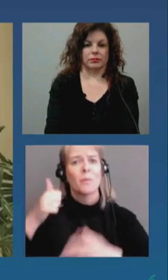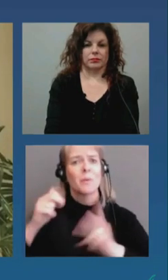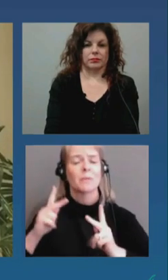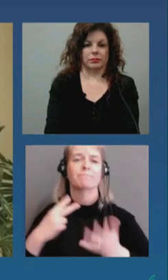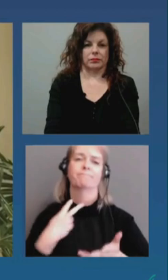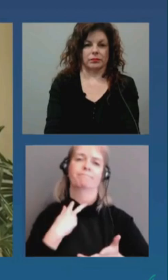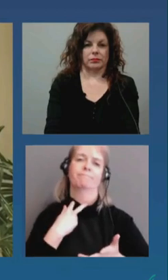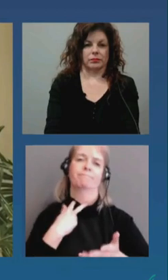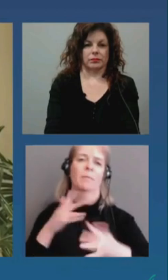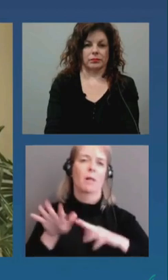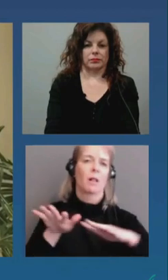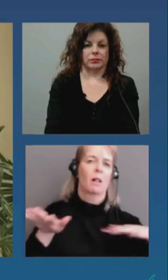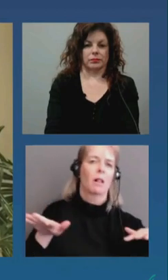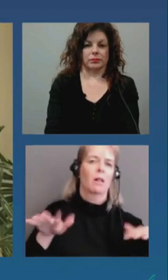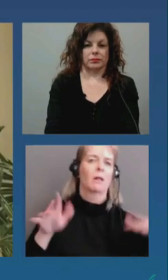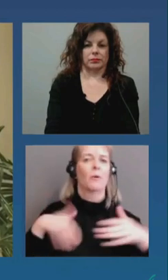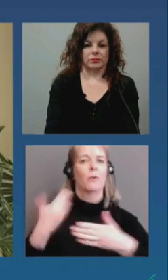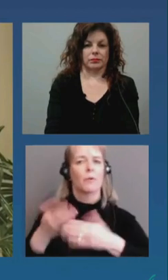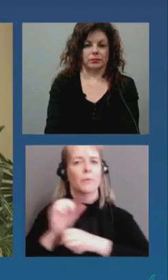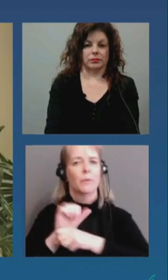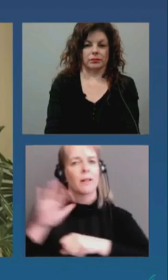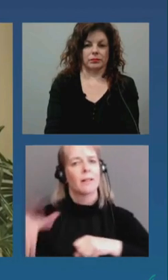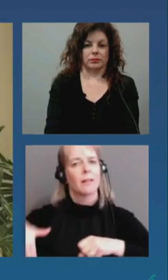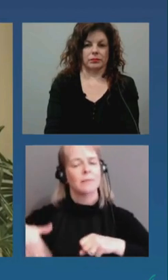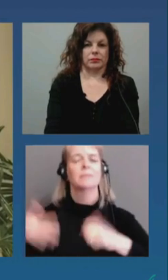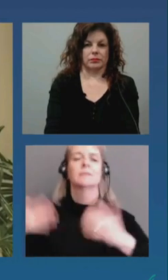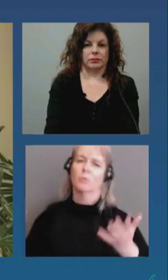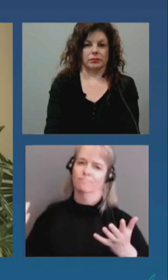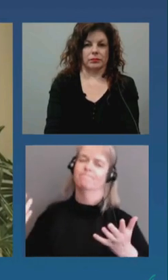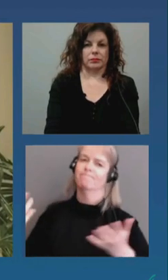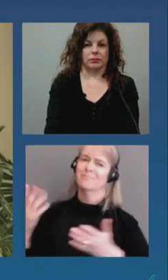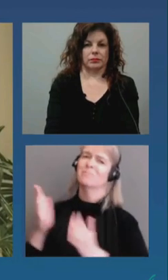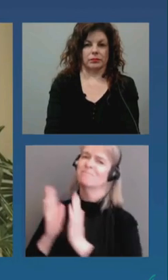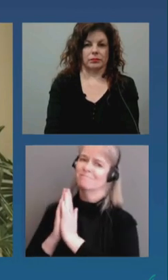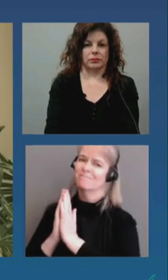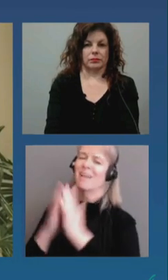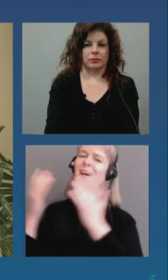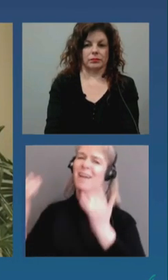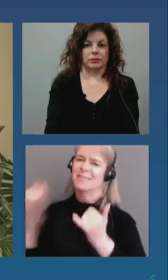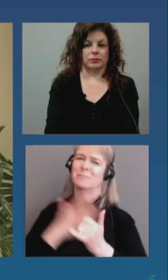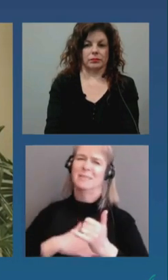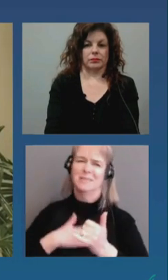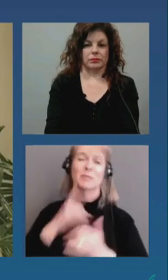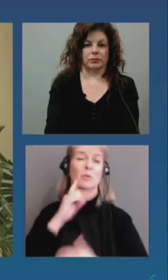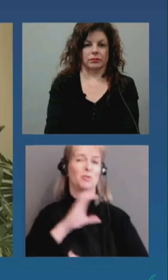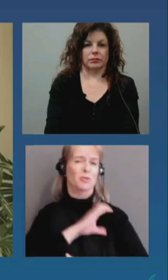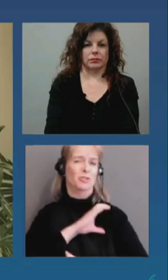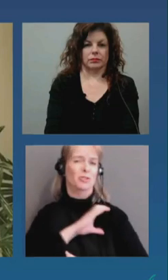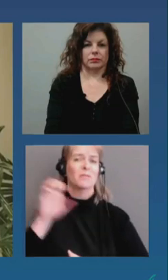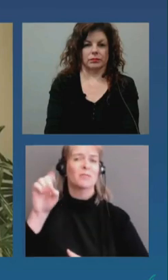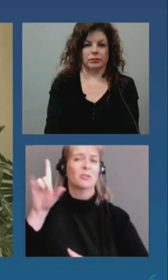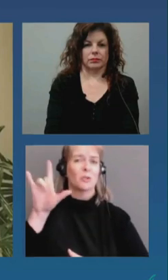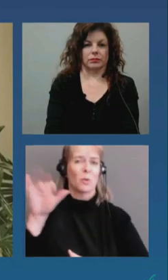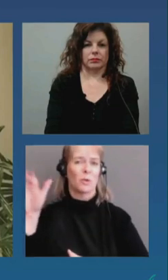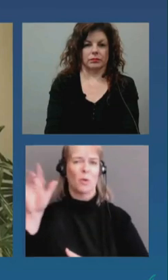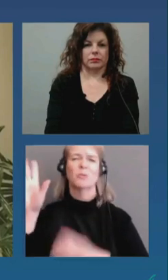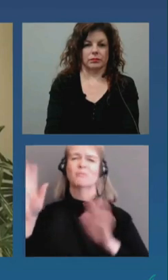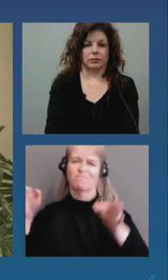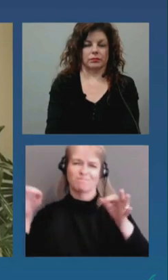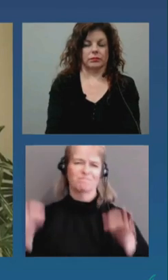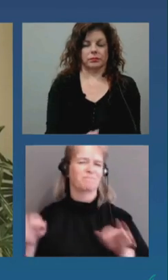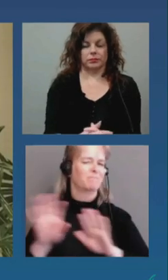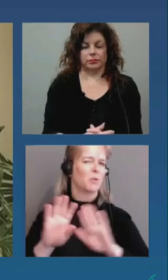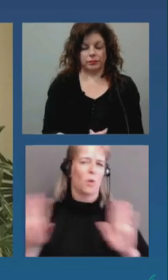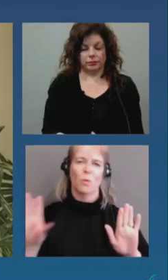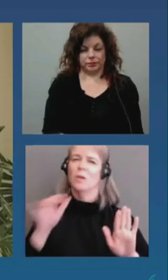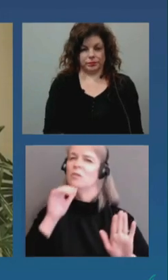the notice from Chief Slowly, and I thank him that the Ottawa police will no longer maintain a 24-7 presence at the inter-provincial crossings,